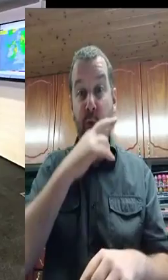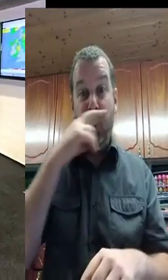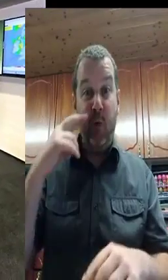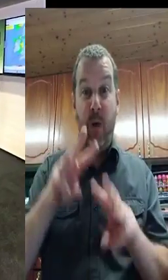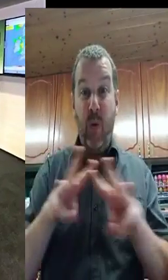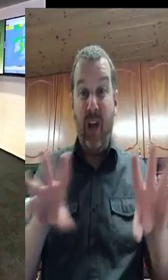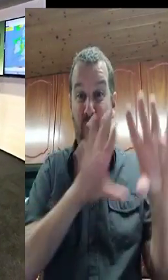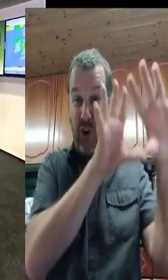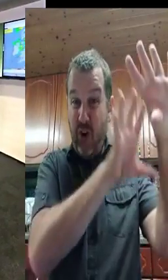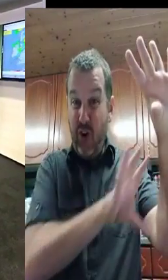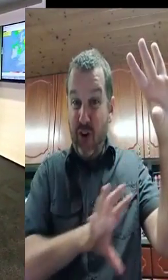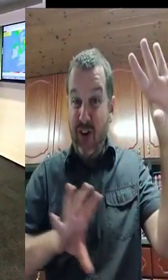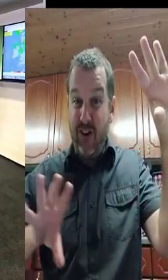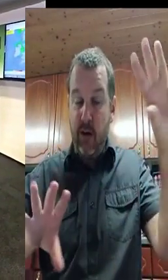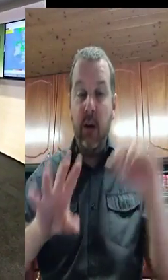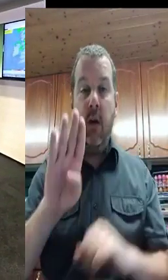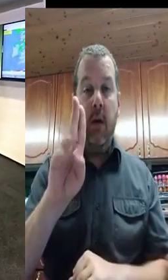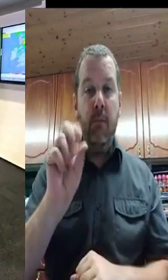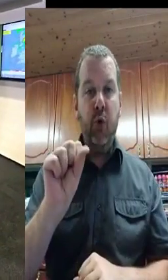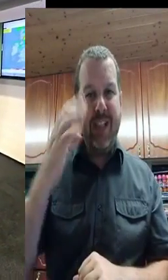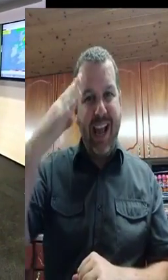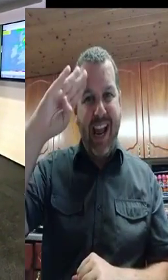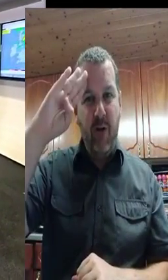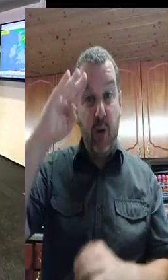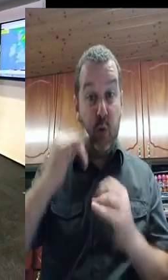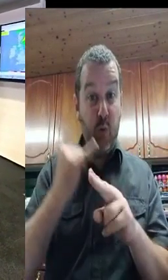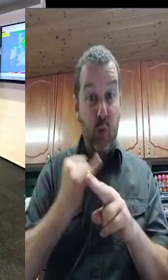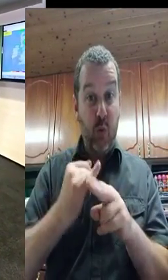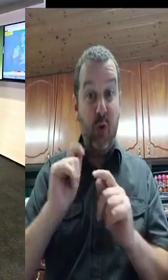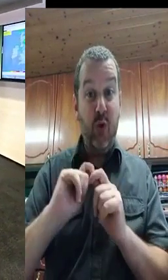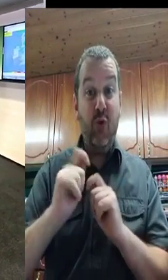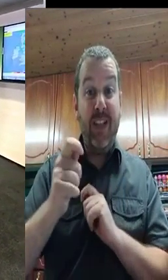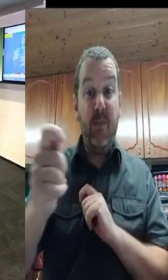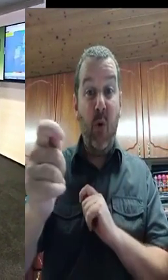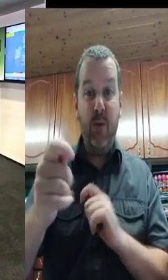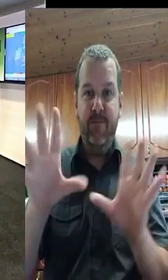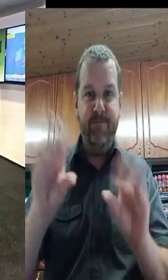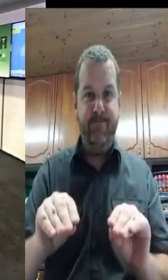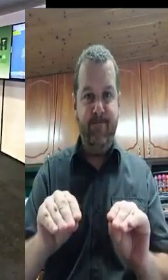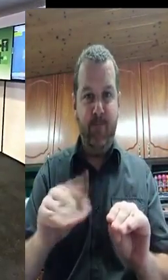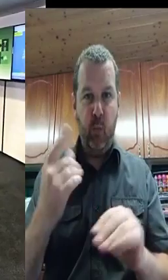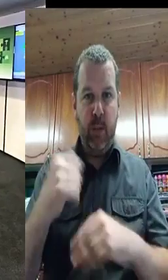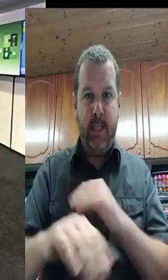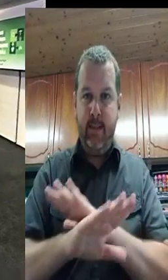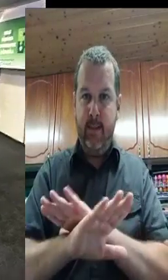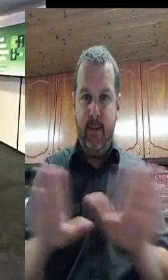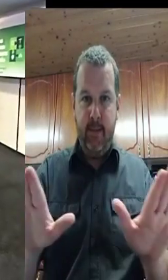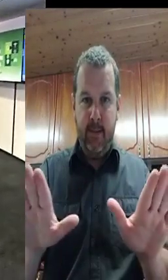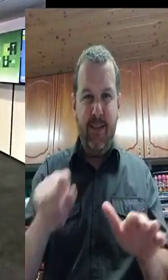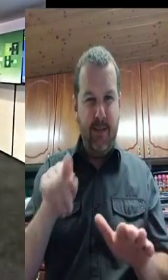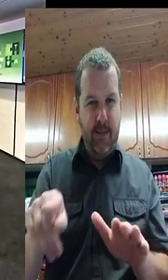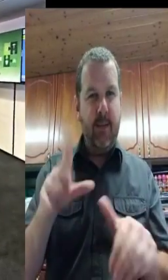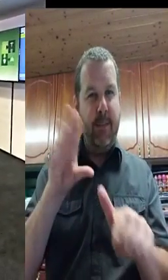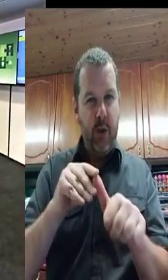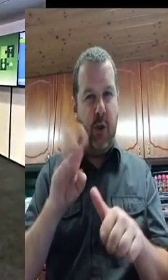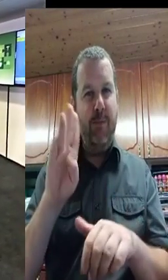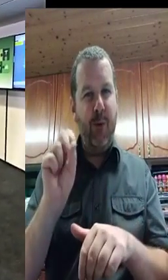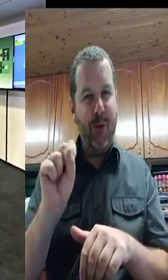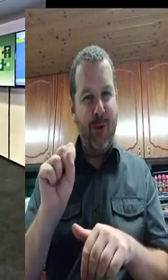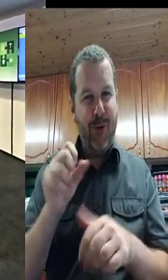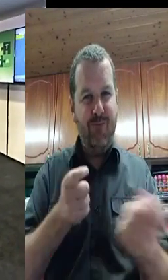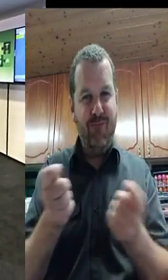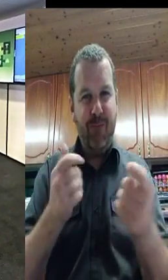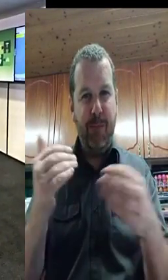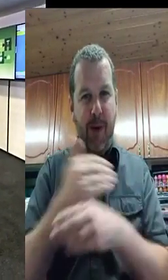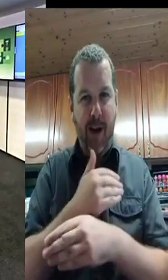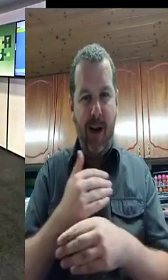medical appointments and things like that, please consider are they necessary to take these over the next few days or during the time the red